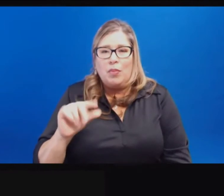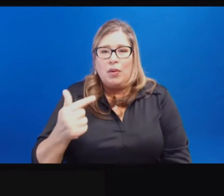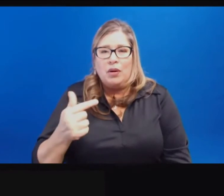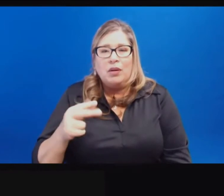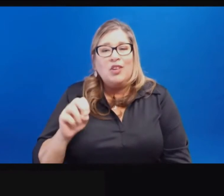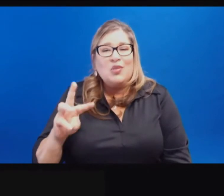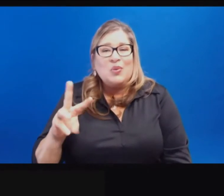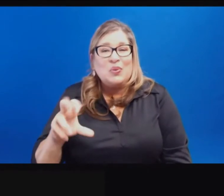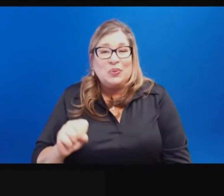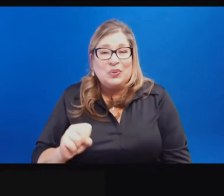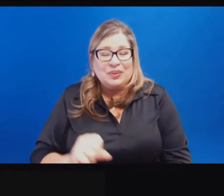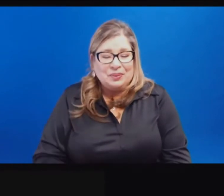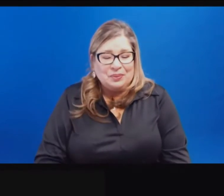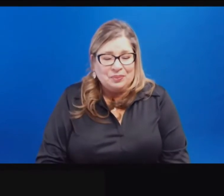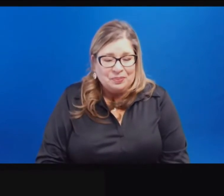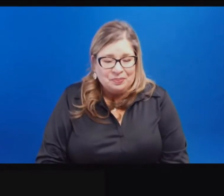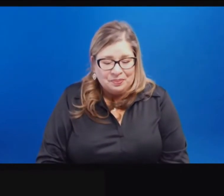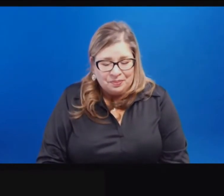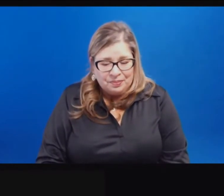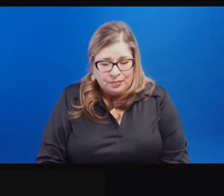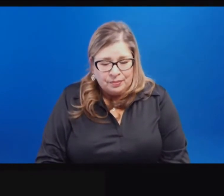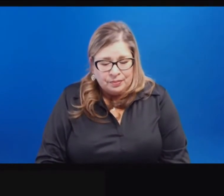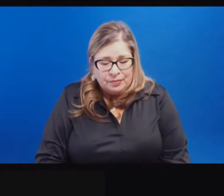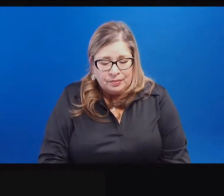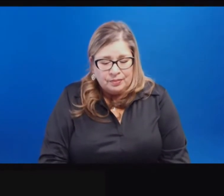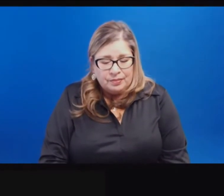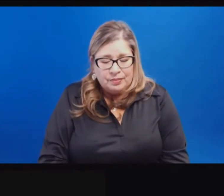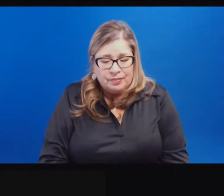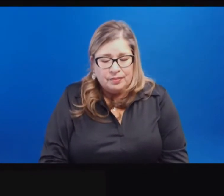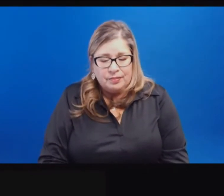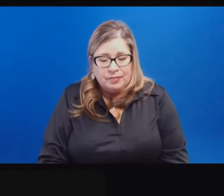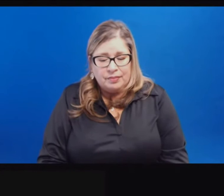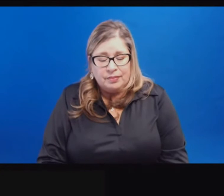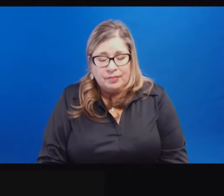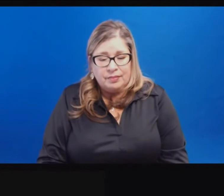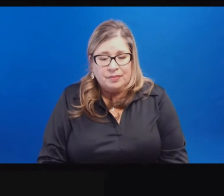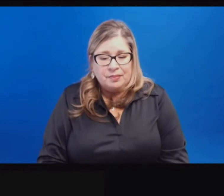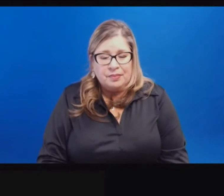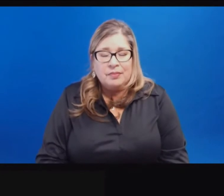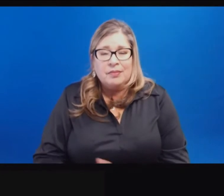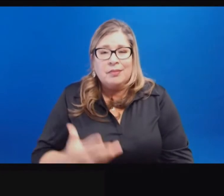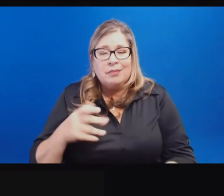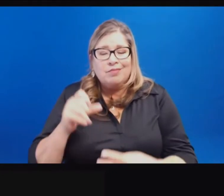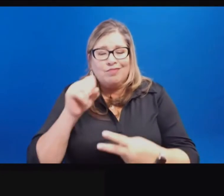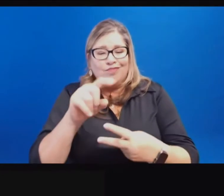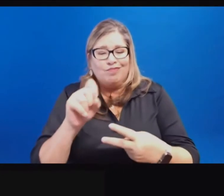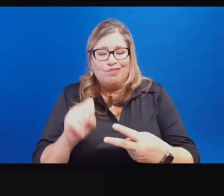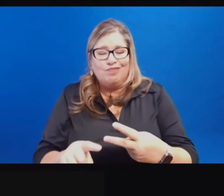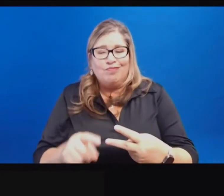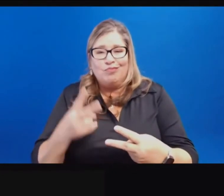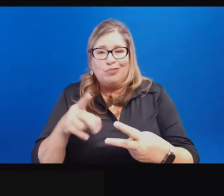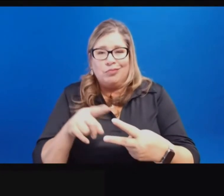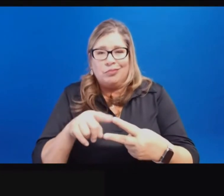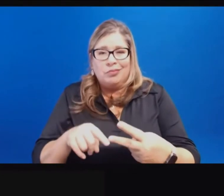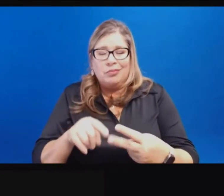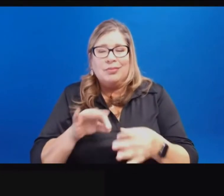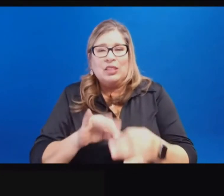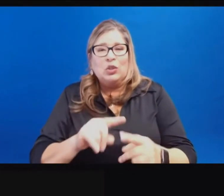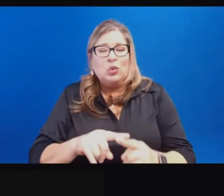Hello, doctors. I, there were two things that I wanted to ask about, both related to vaccinations and the federal government.